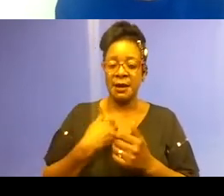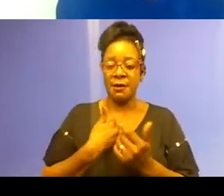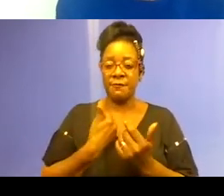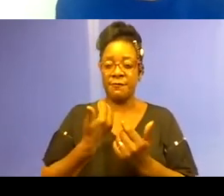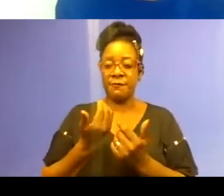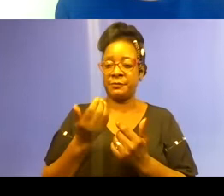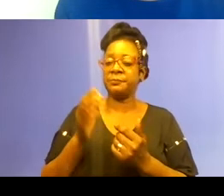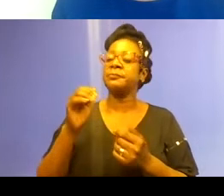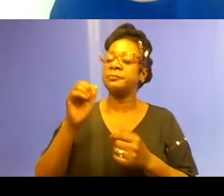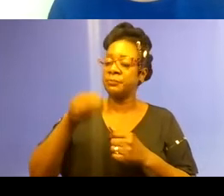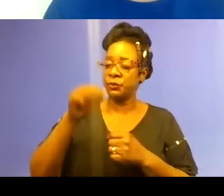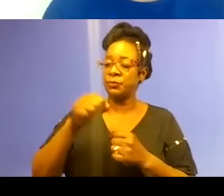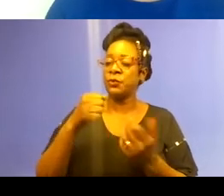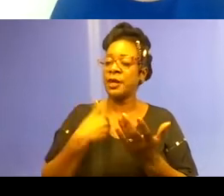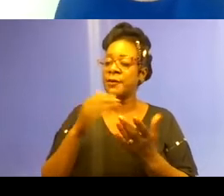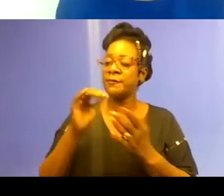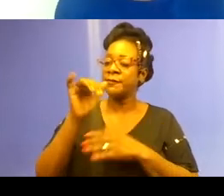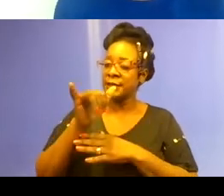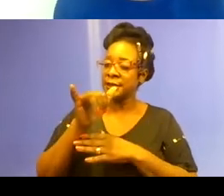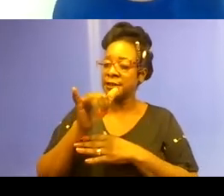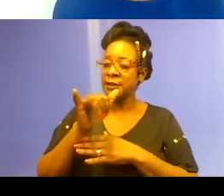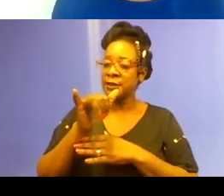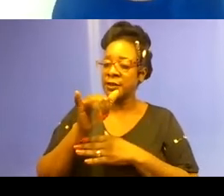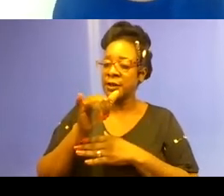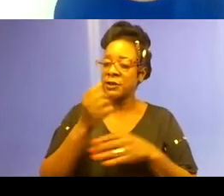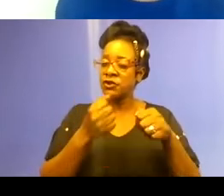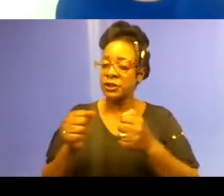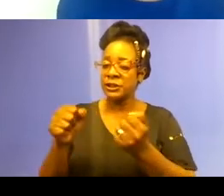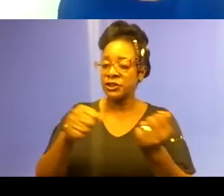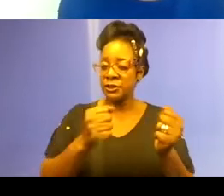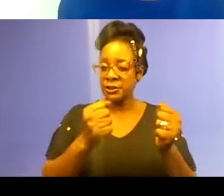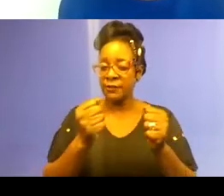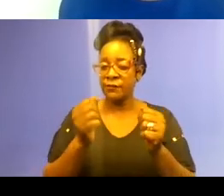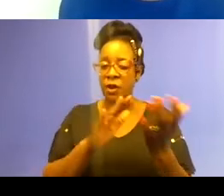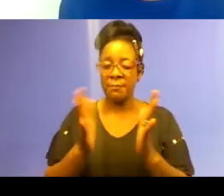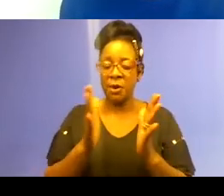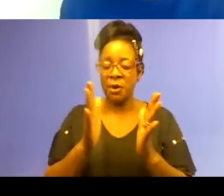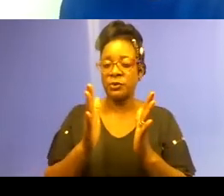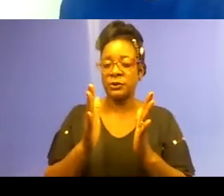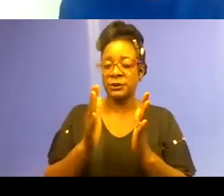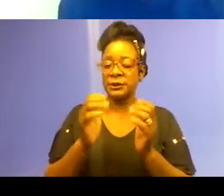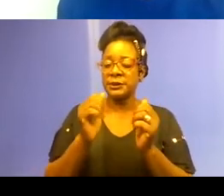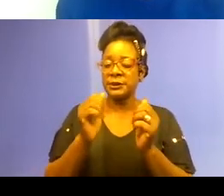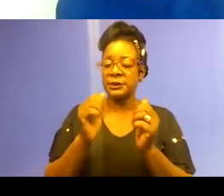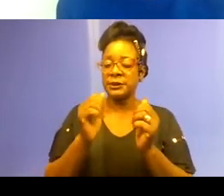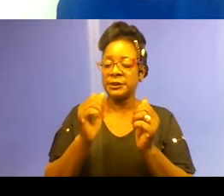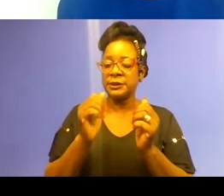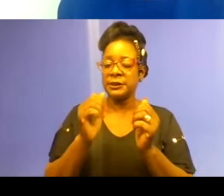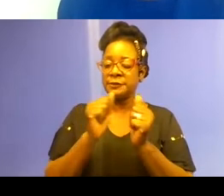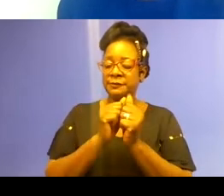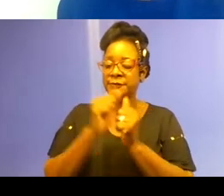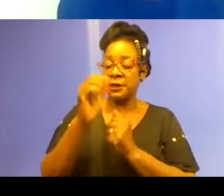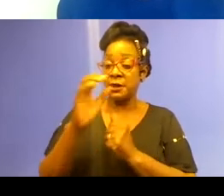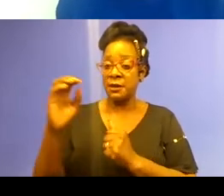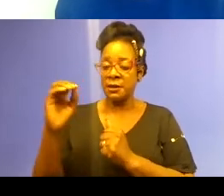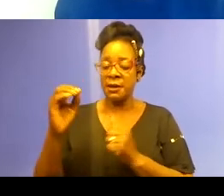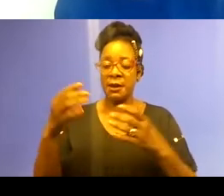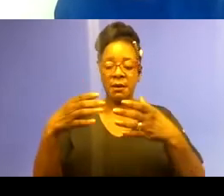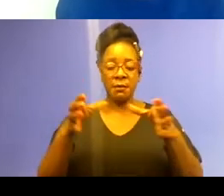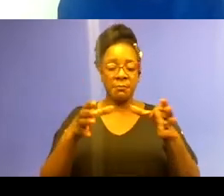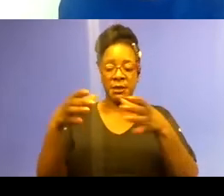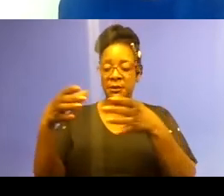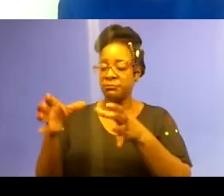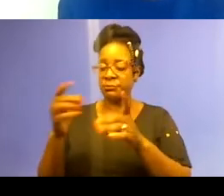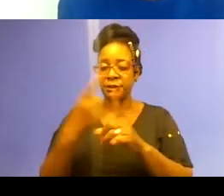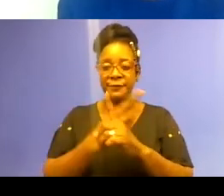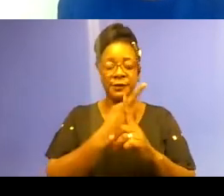and belonging strategy for about 1,500 companies across our North American market. Now I consult,